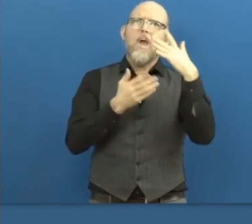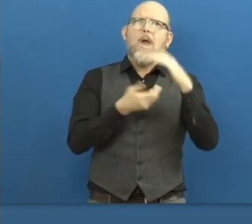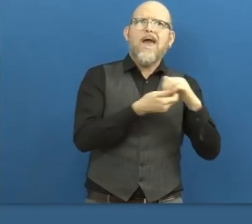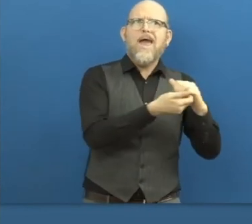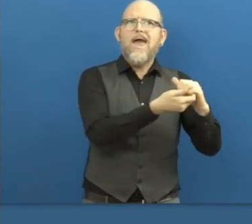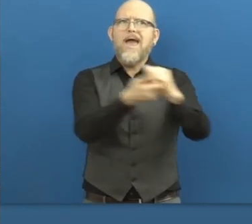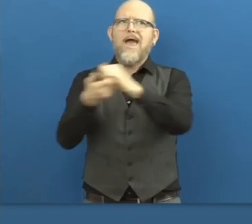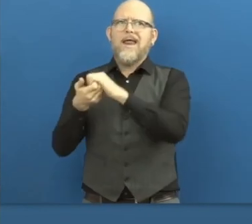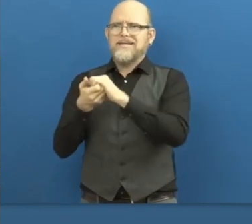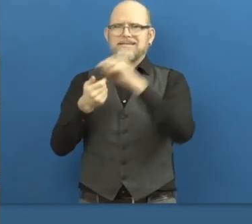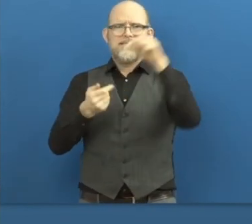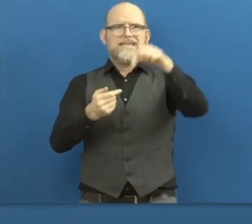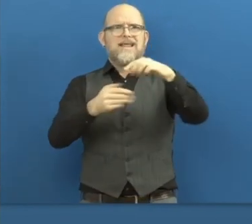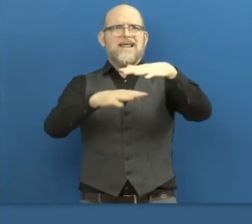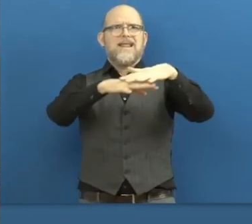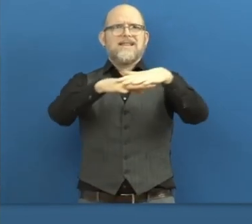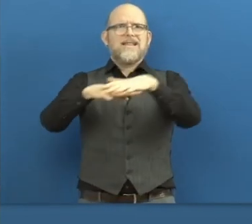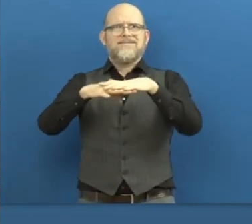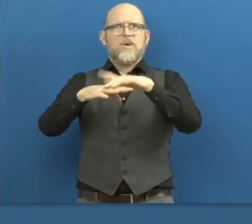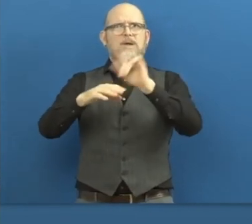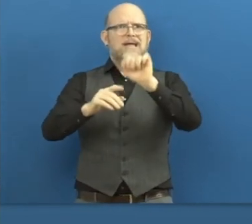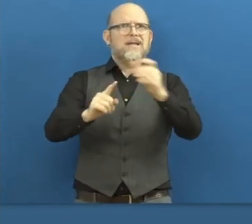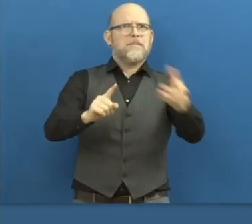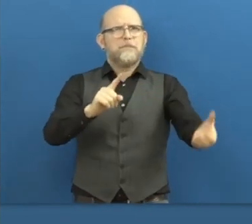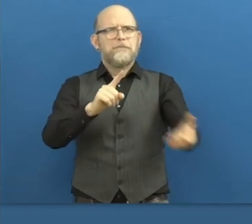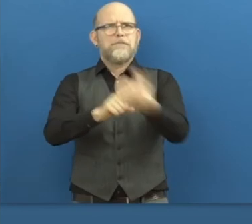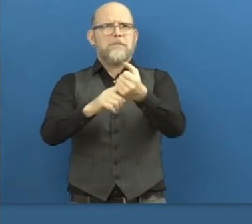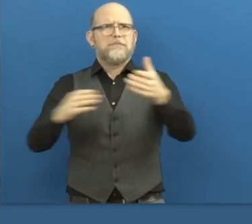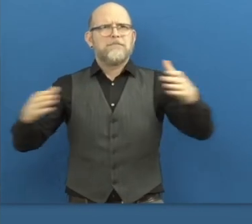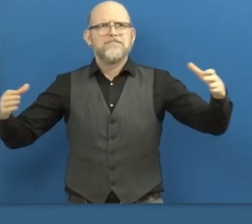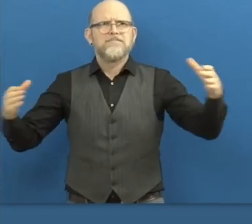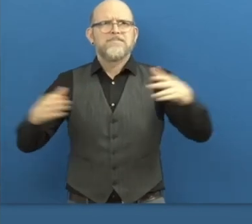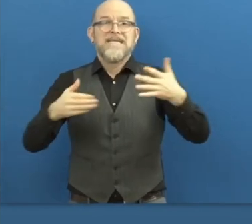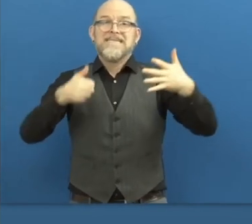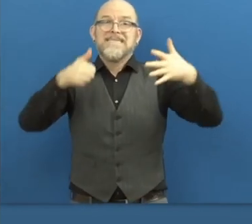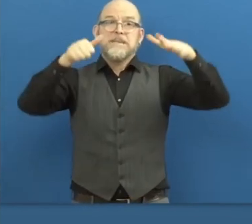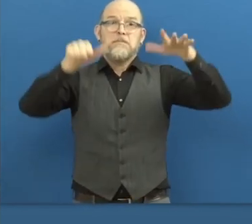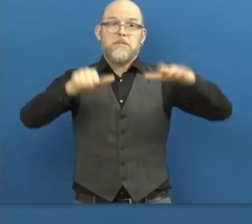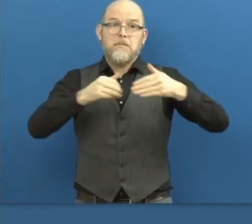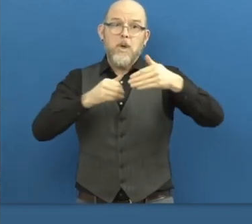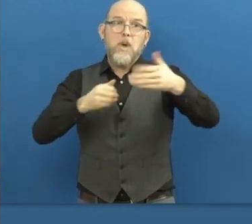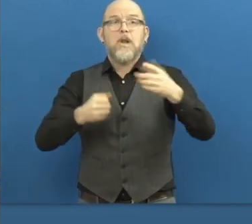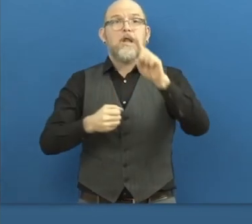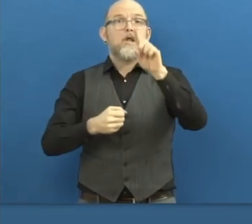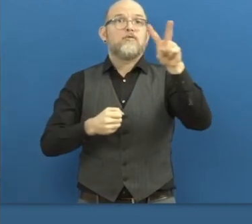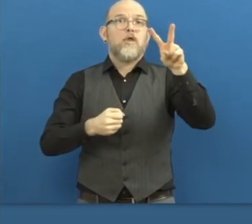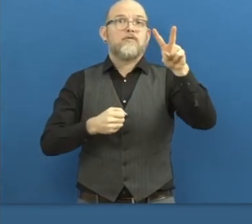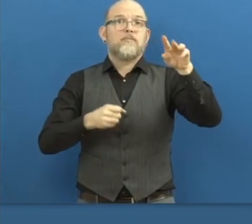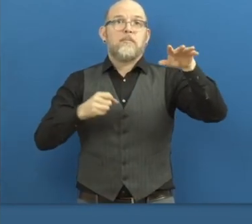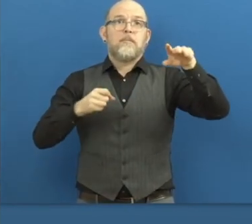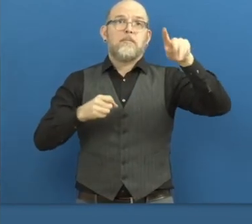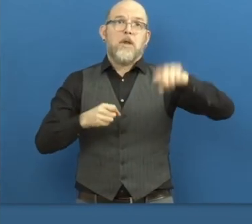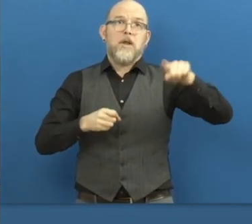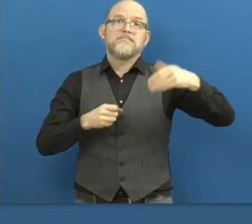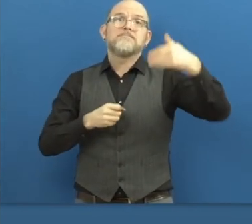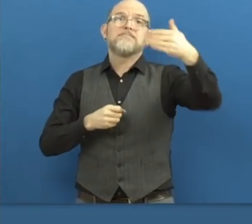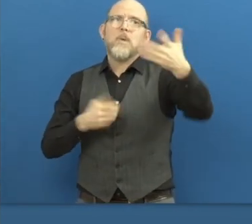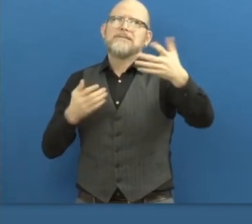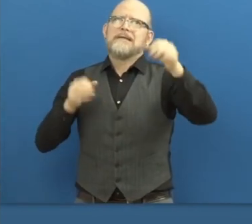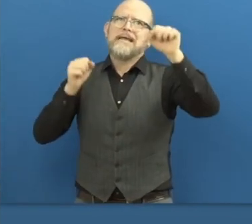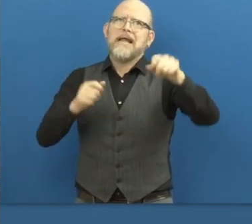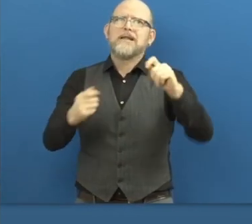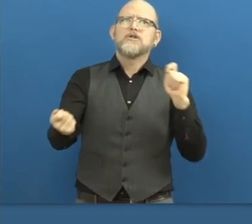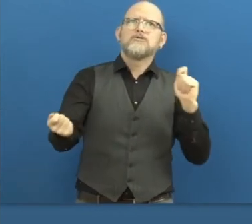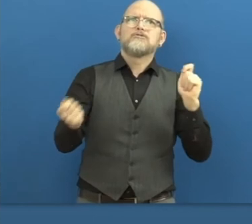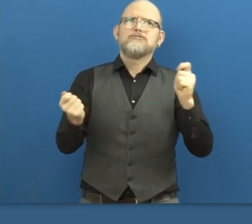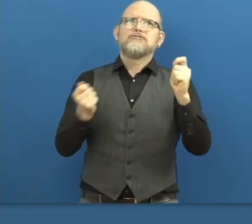to 12 months? What's kind of the most important? What has to be done for us? Who do we want to tell what